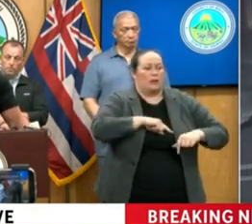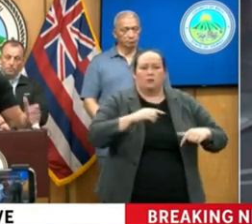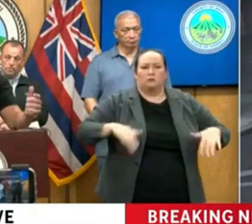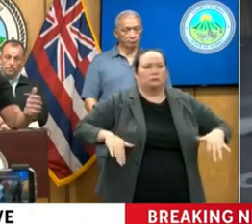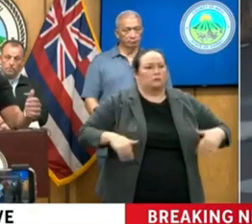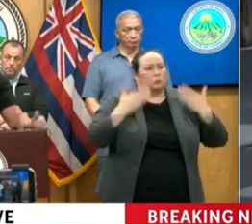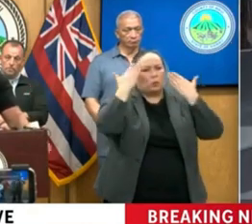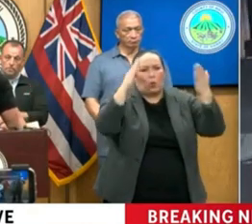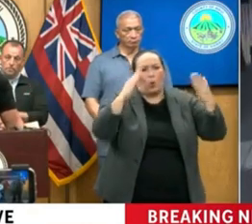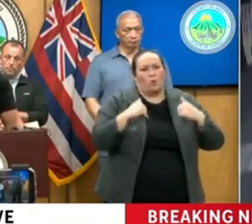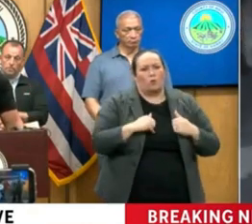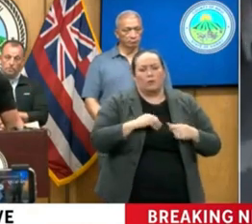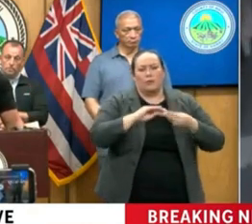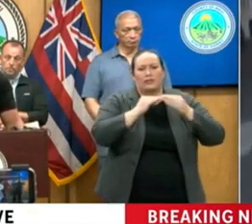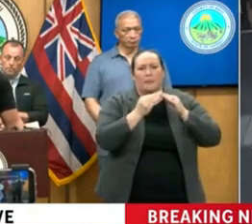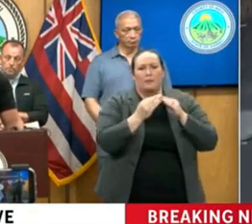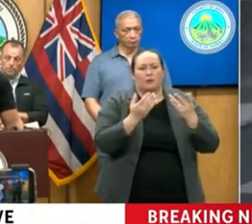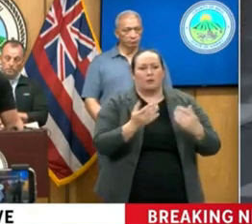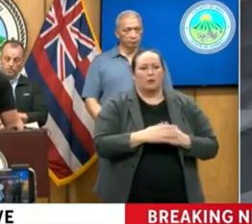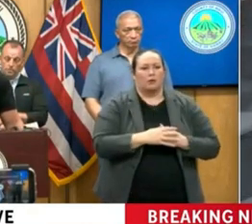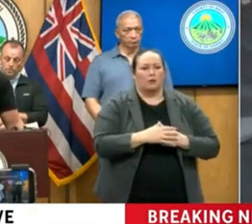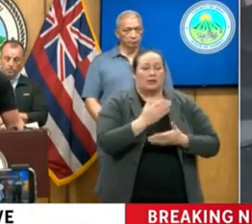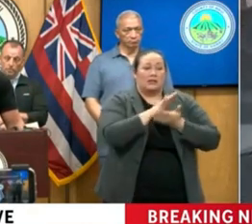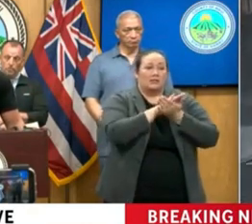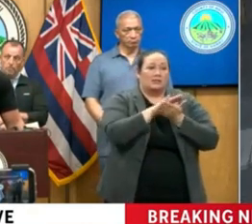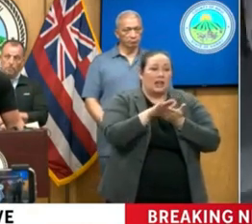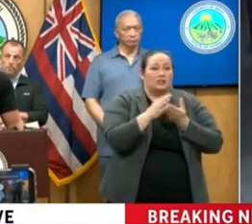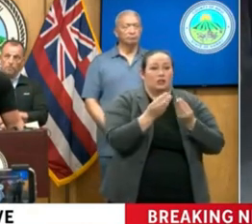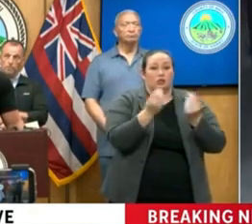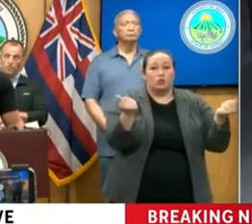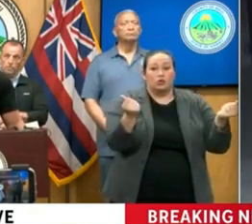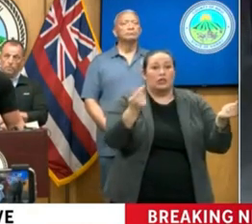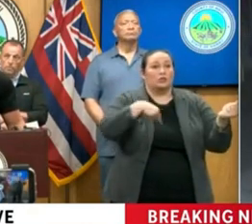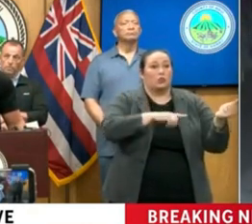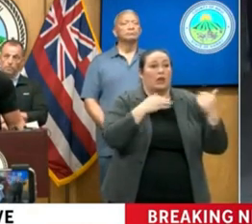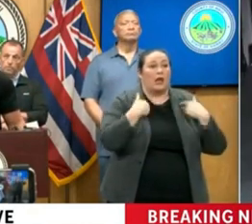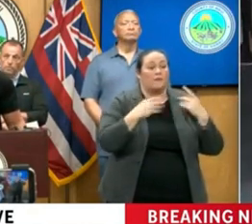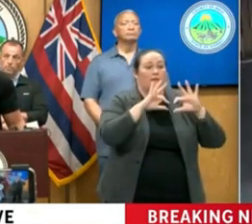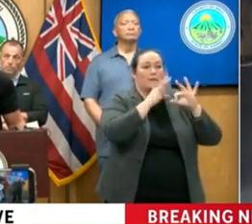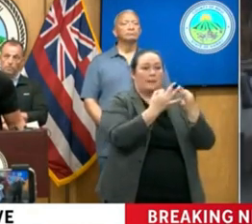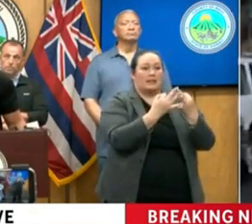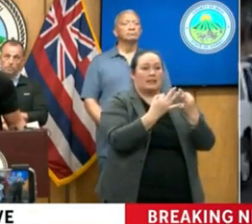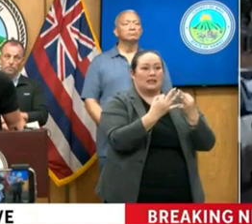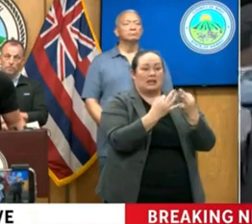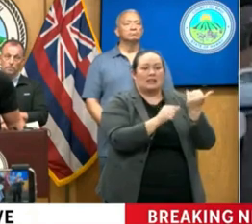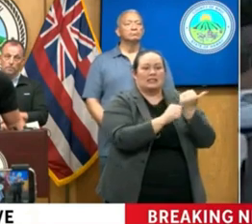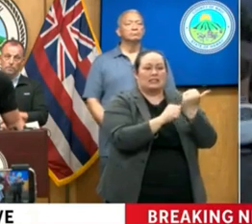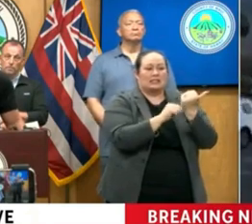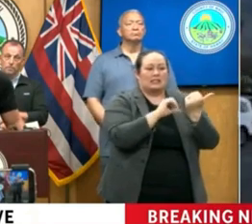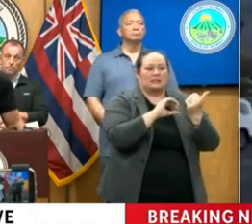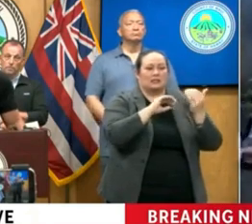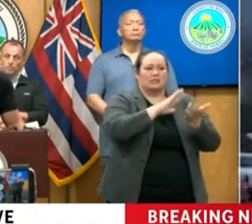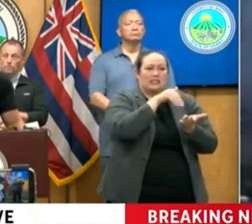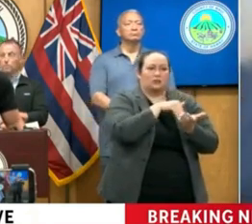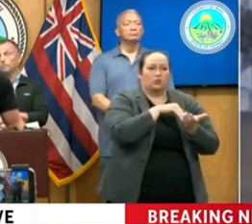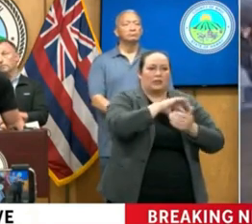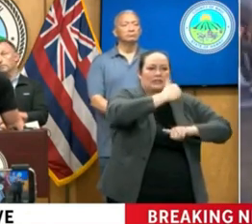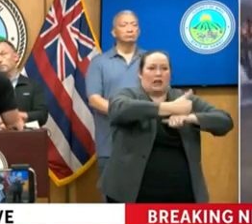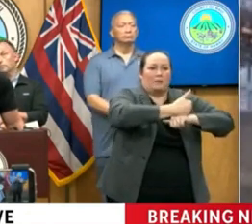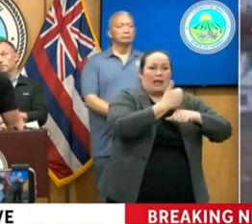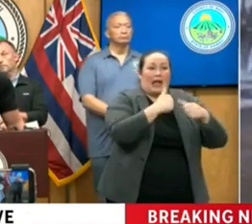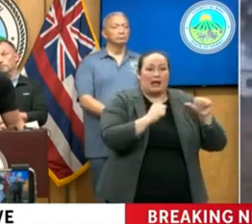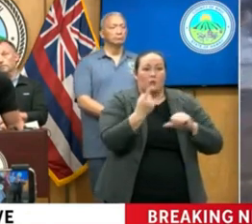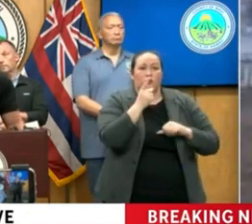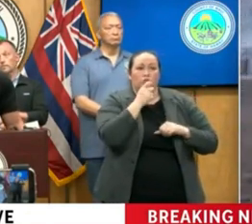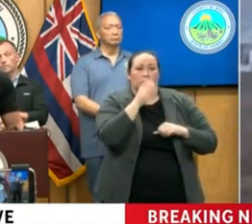that number. But the nice solution to that is we have a family assistance center set up. And so anybody that's missing